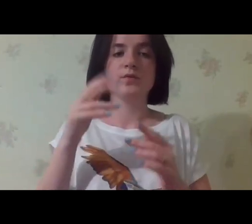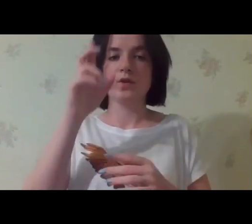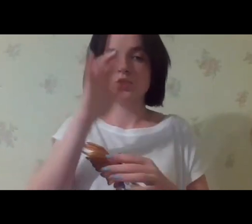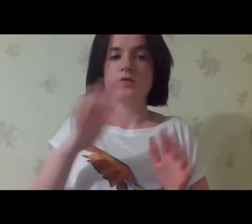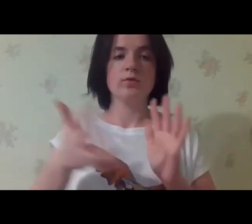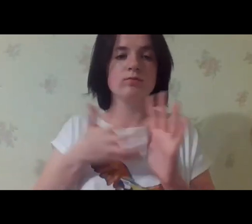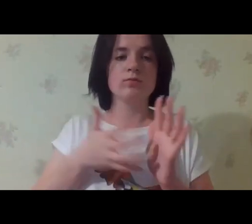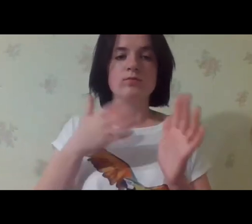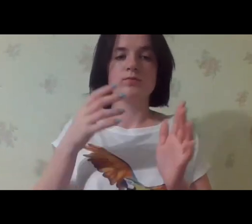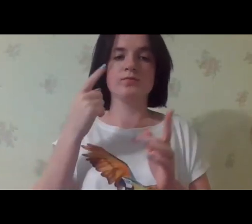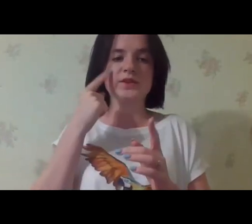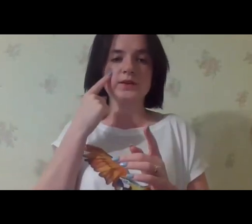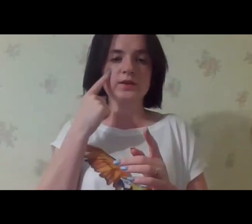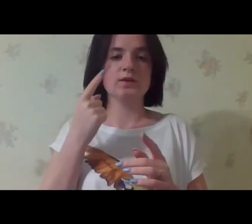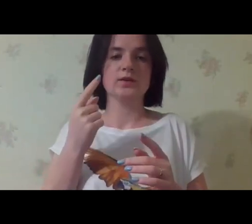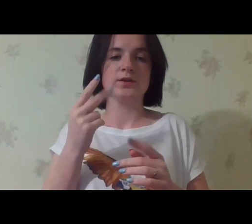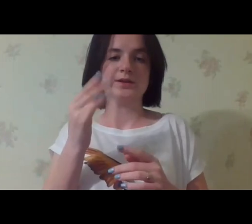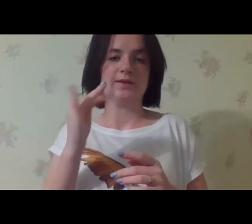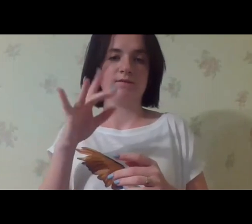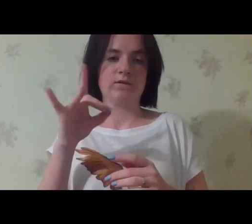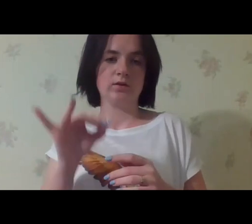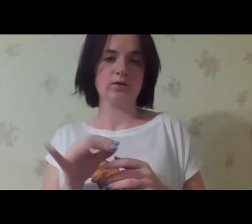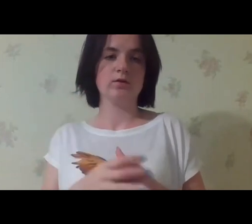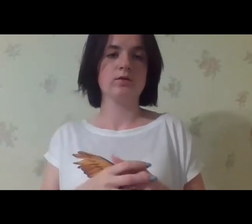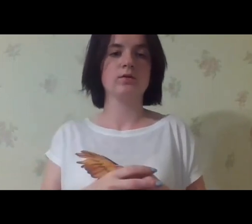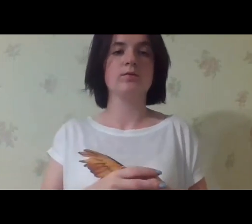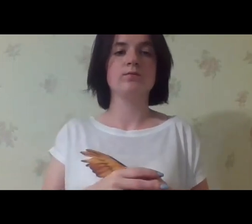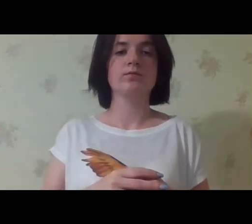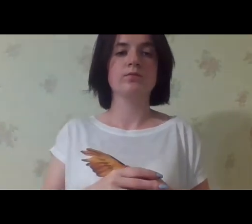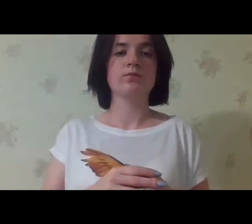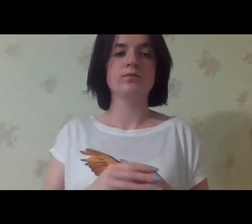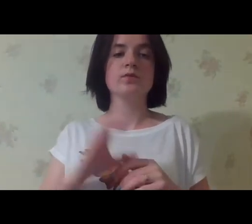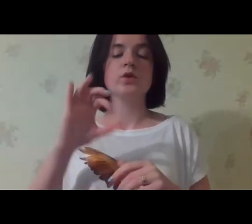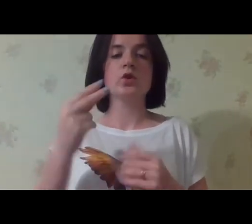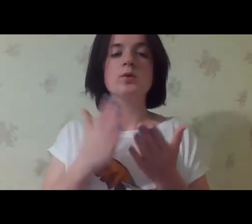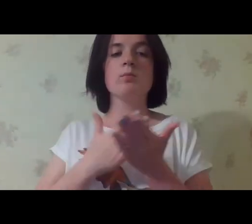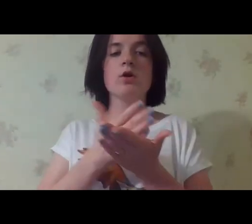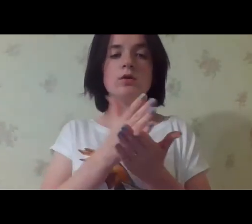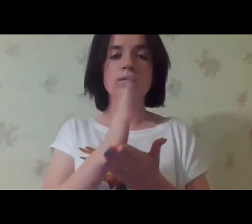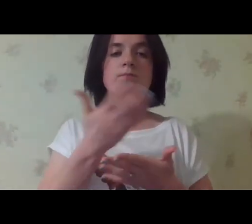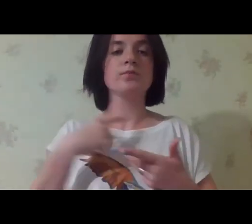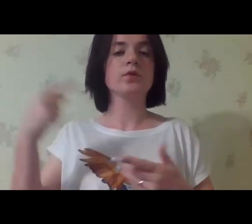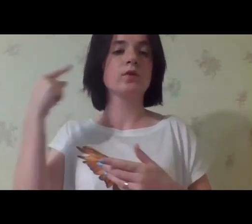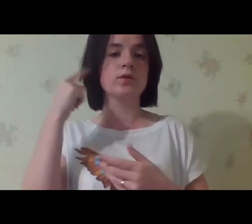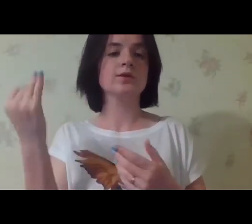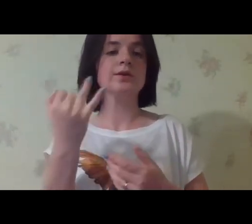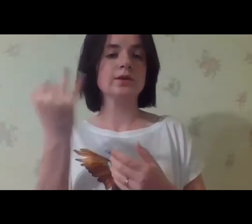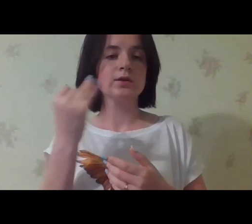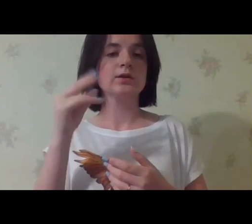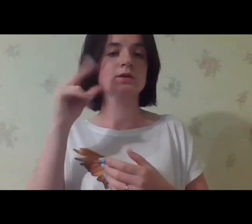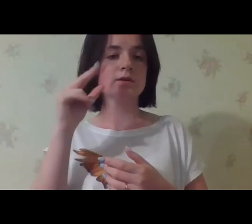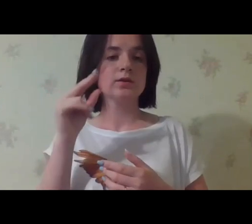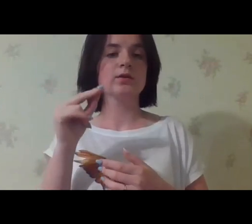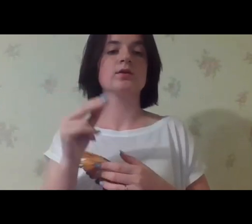say that the government doesn't lack the numbers. Recently, we attended the public event and there was the representative of the Ministry of